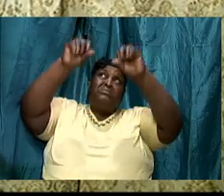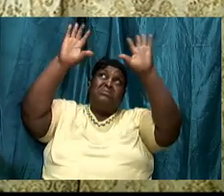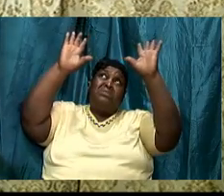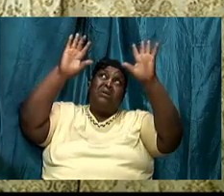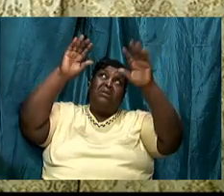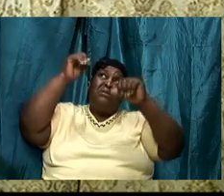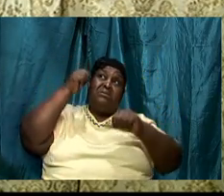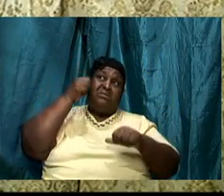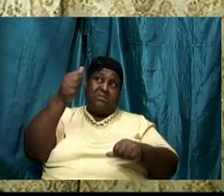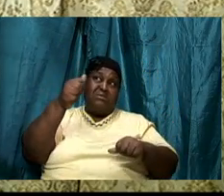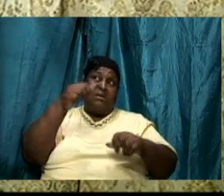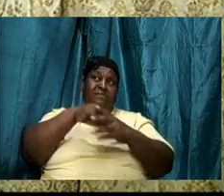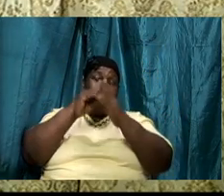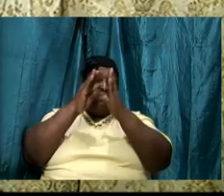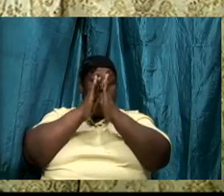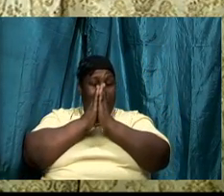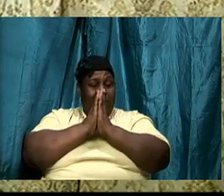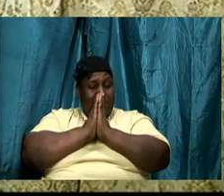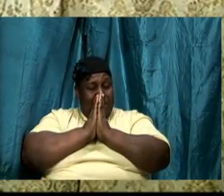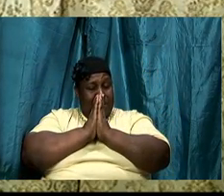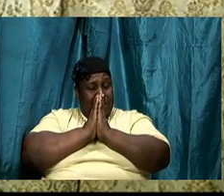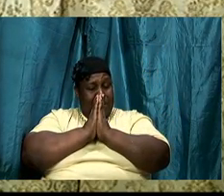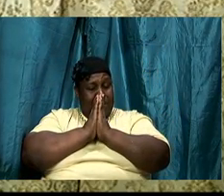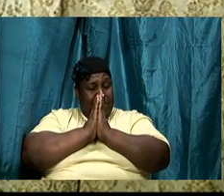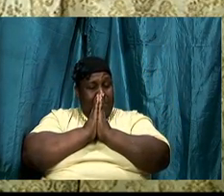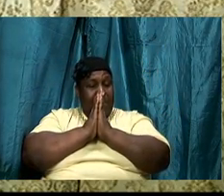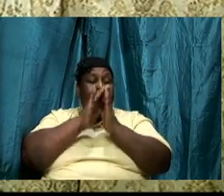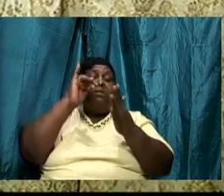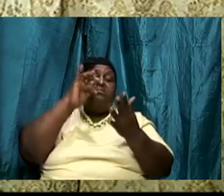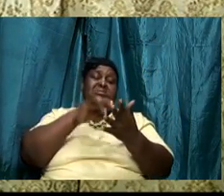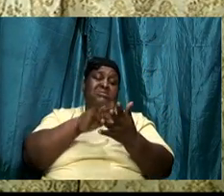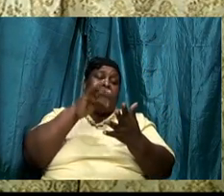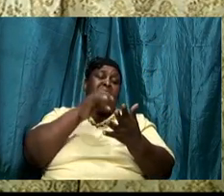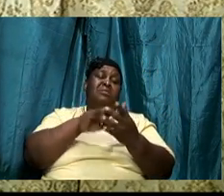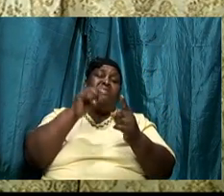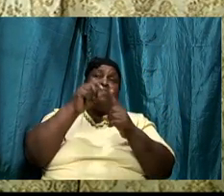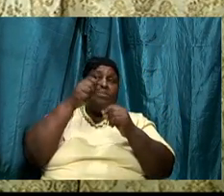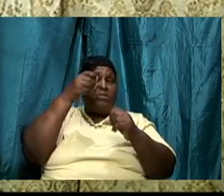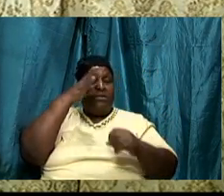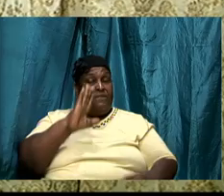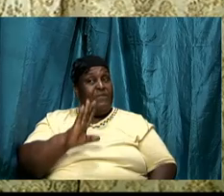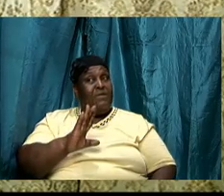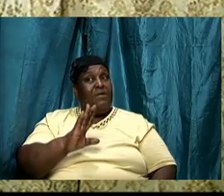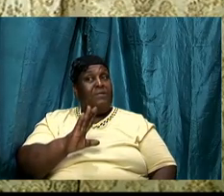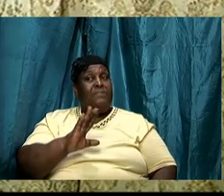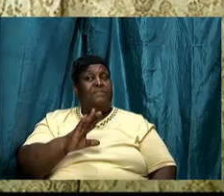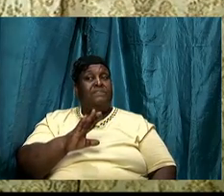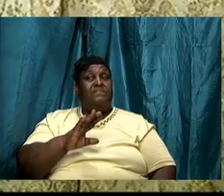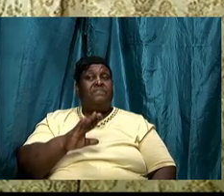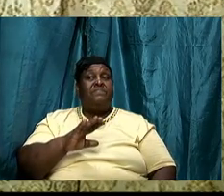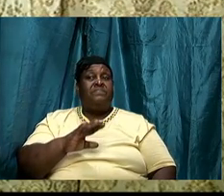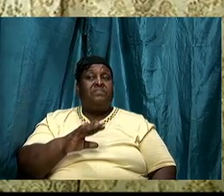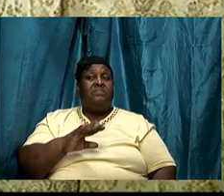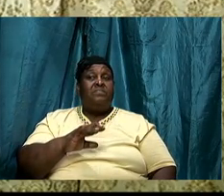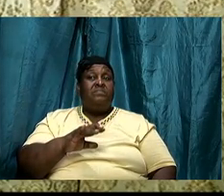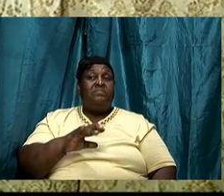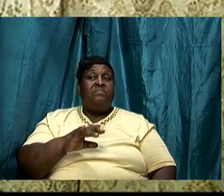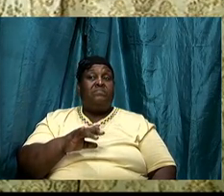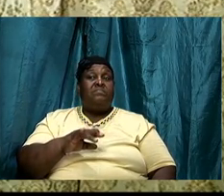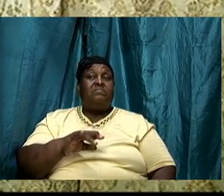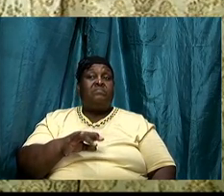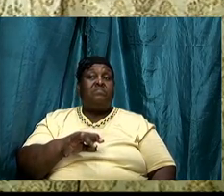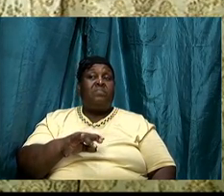that's what I'm talking about and so for the